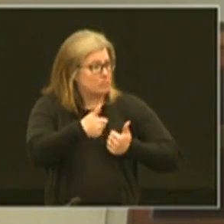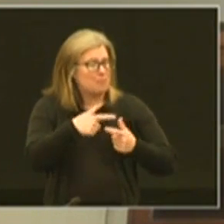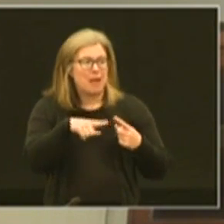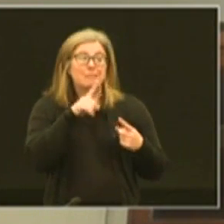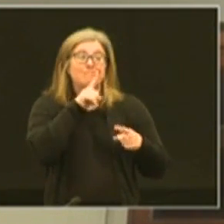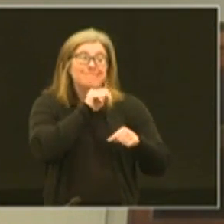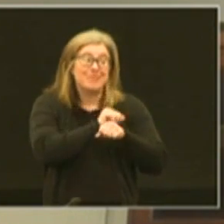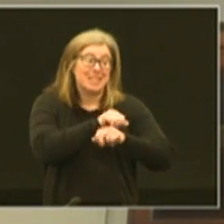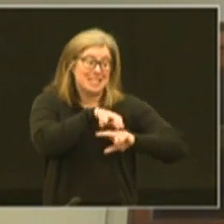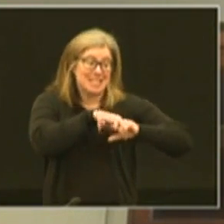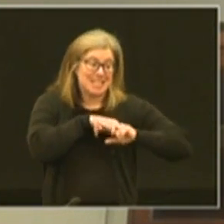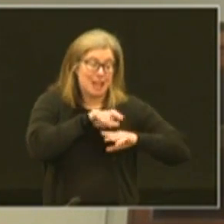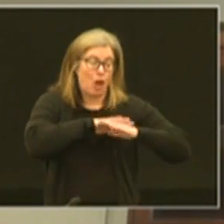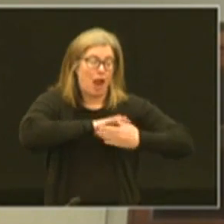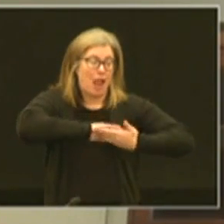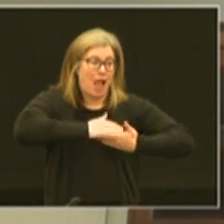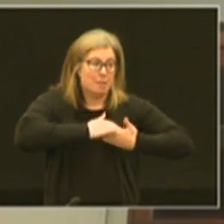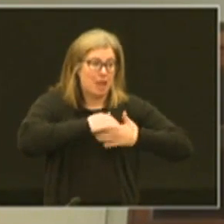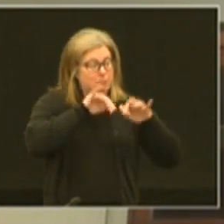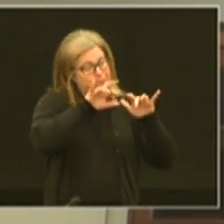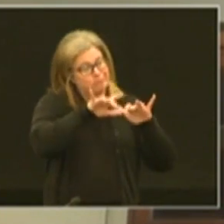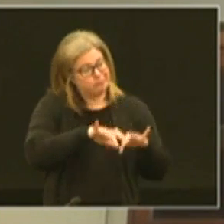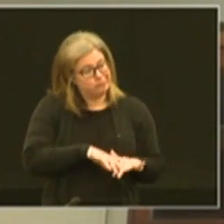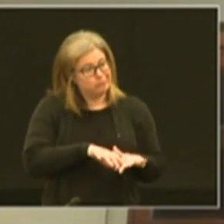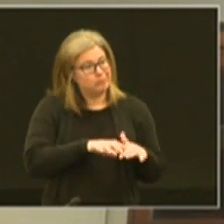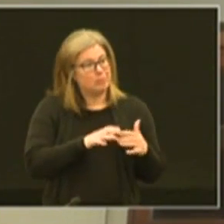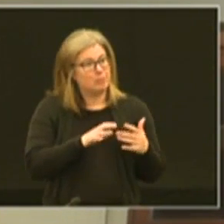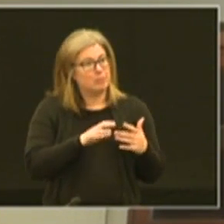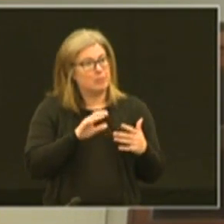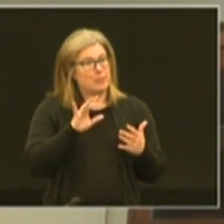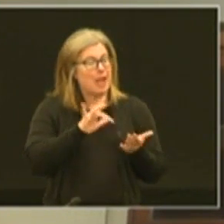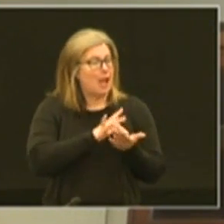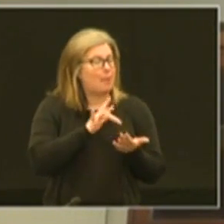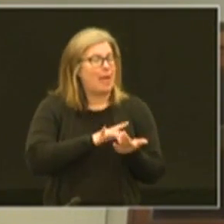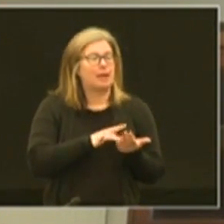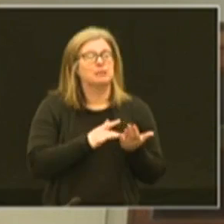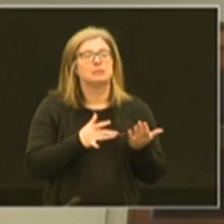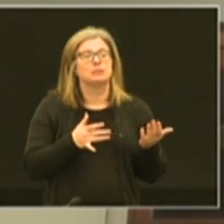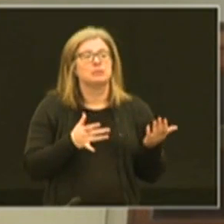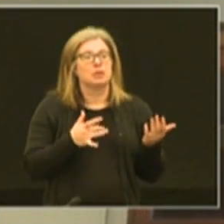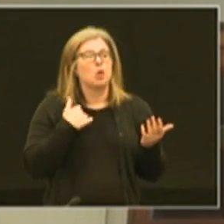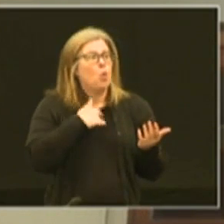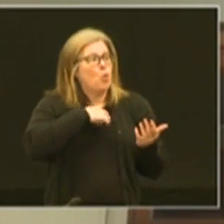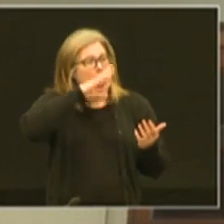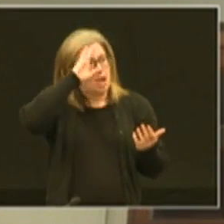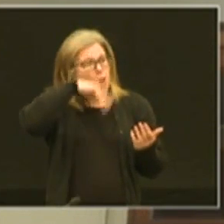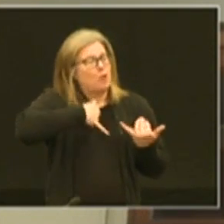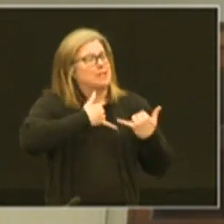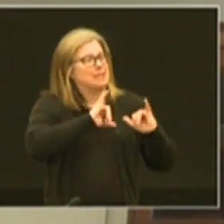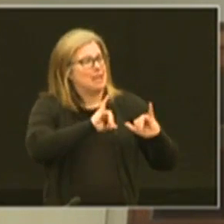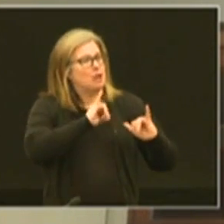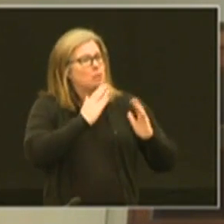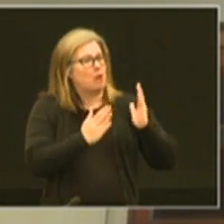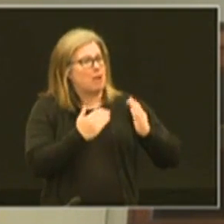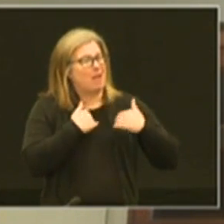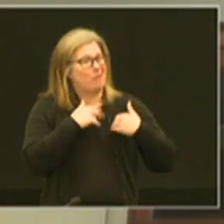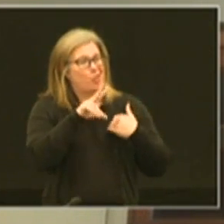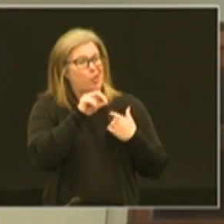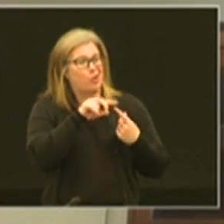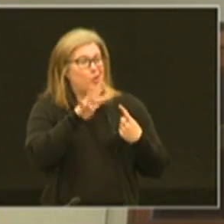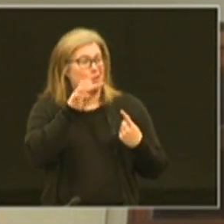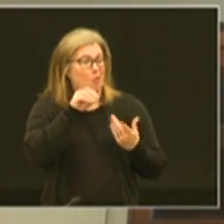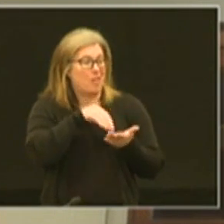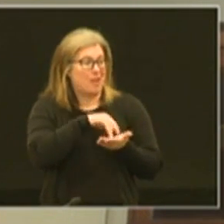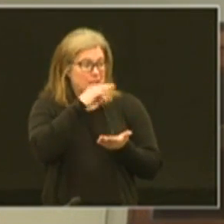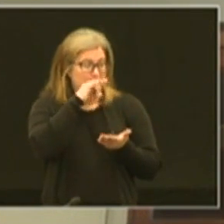actually sitting on a laptop a Chromebook an iPad we know that we still probably have 30 to 40